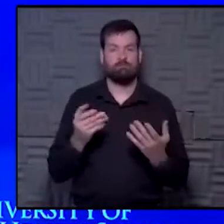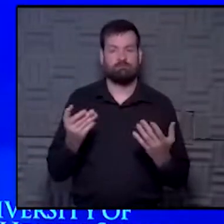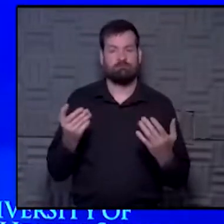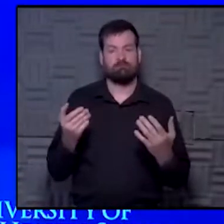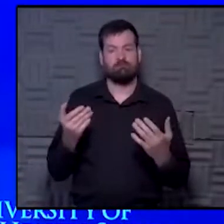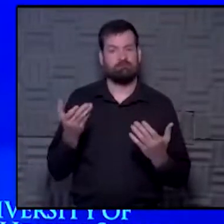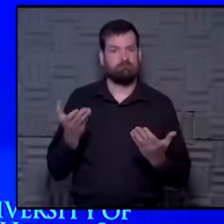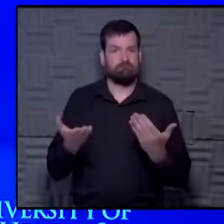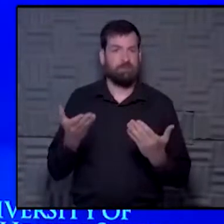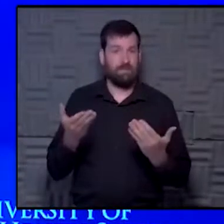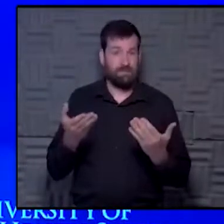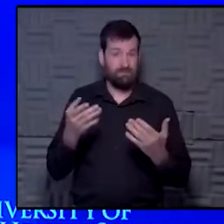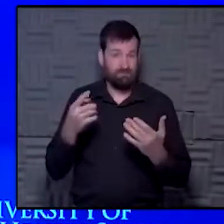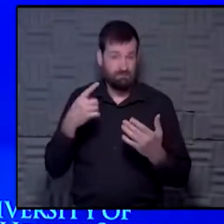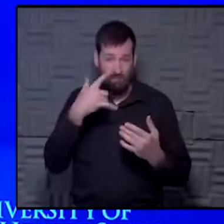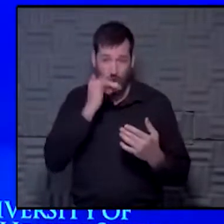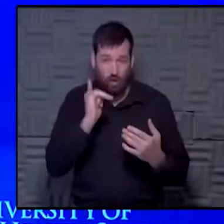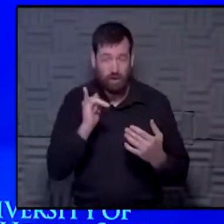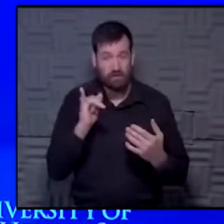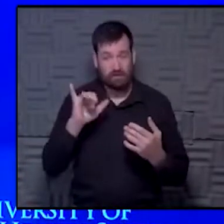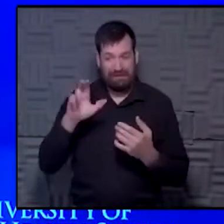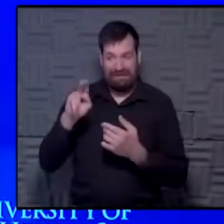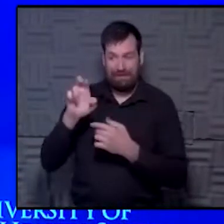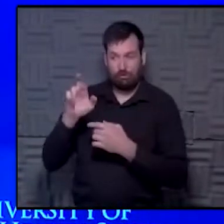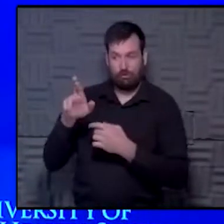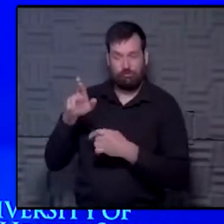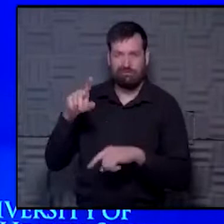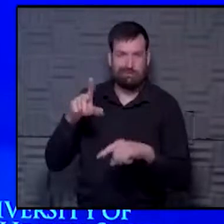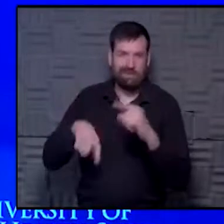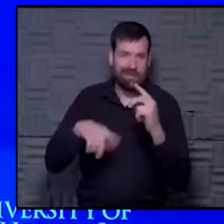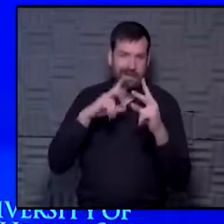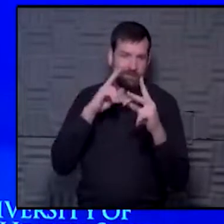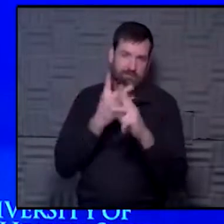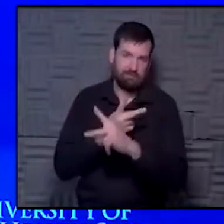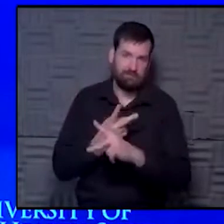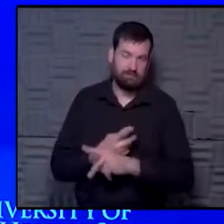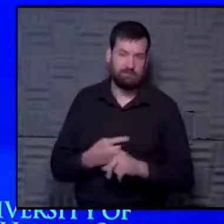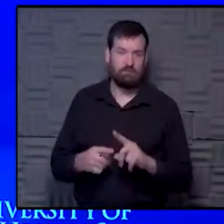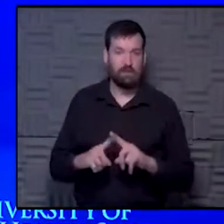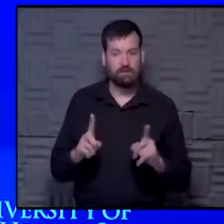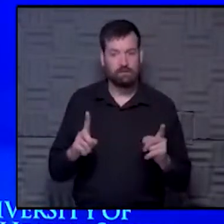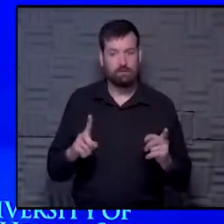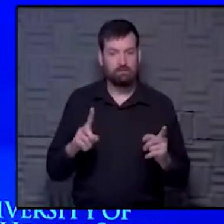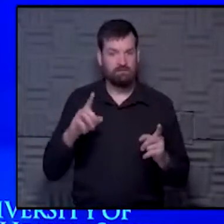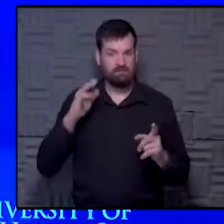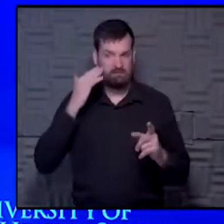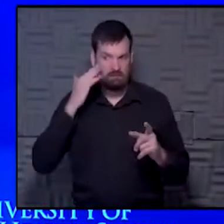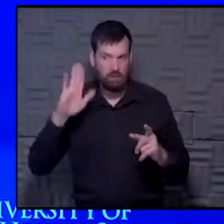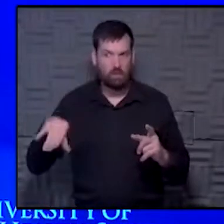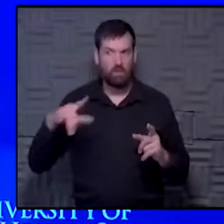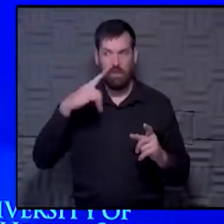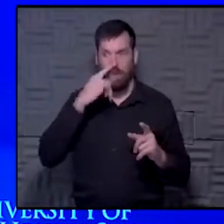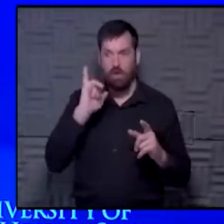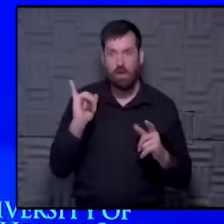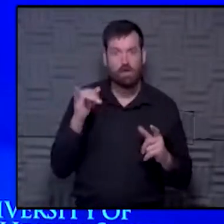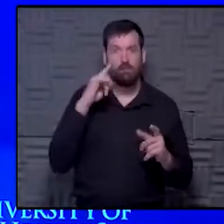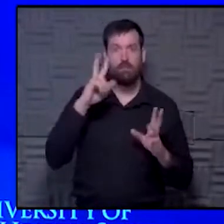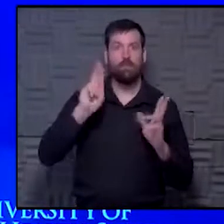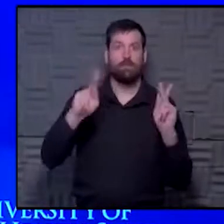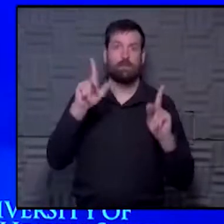maybe what that number looks like with cancer in this case. But I'm not sure that we really know what it looks like around people who